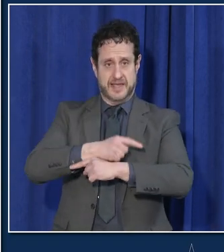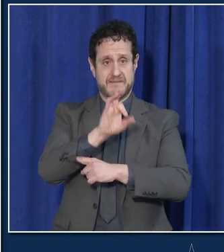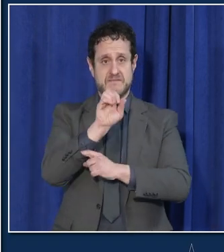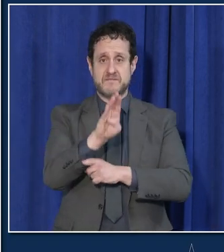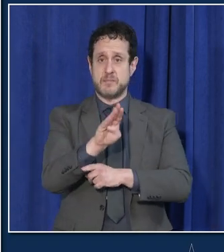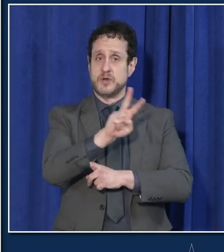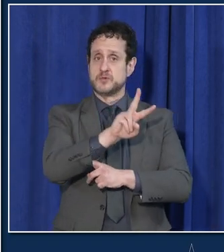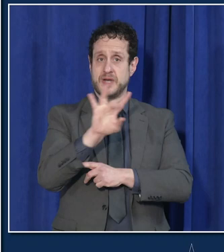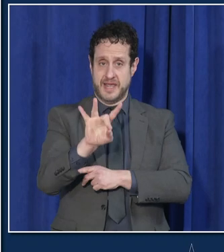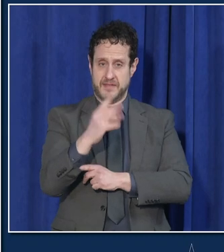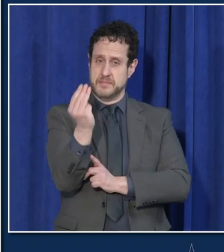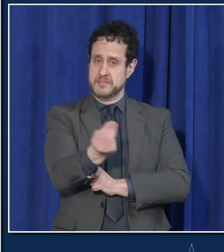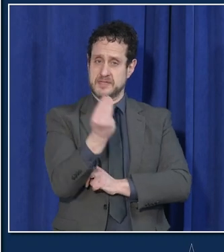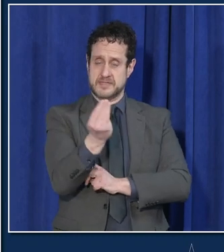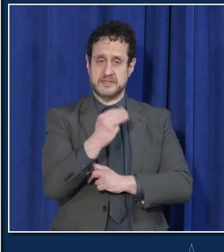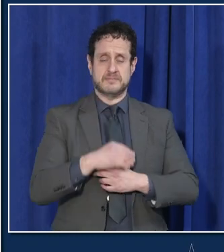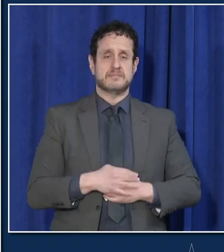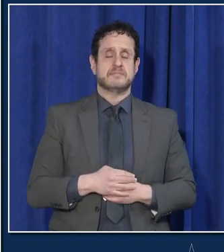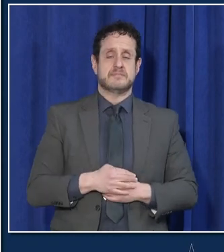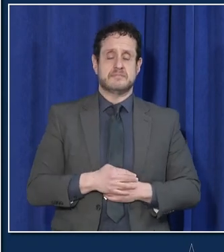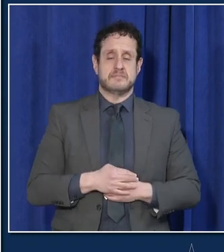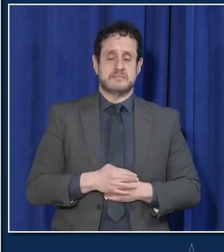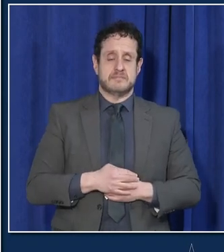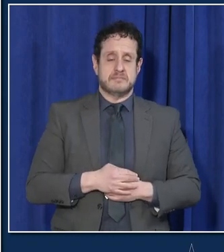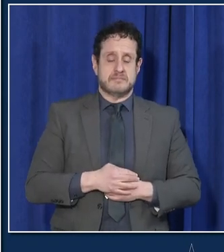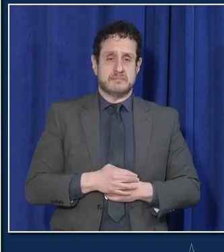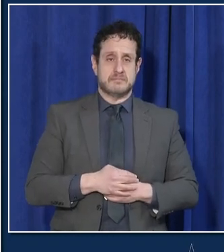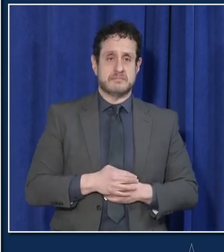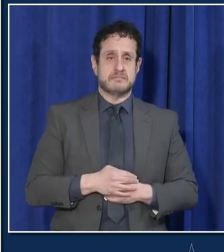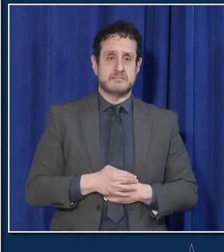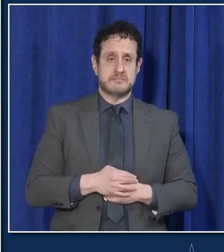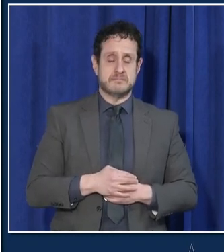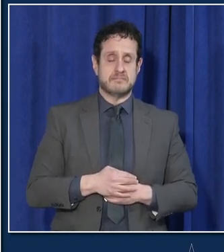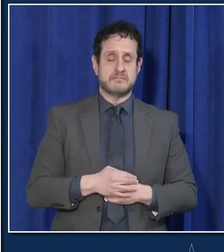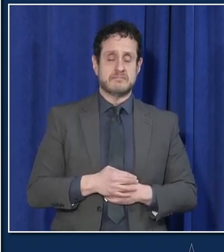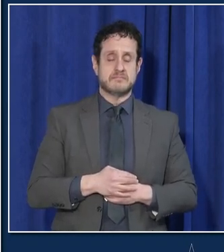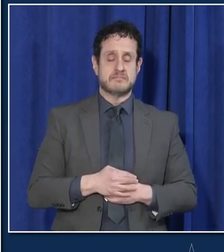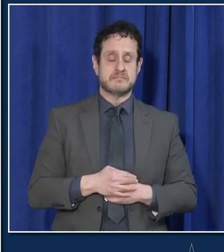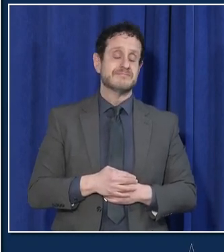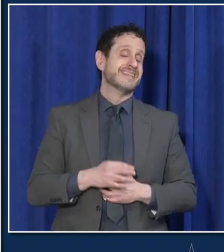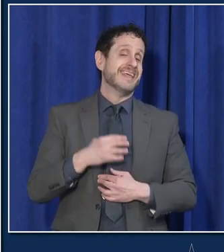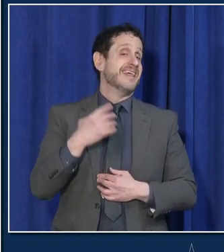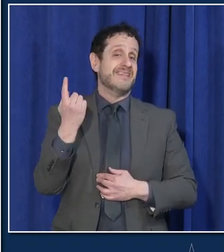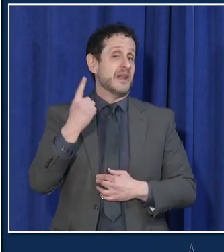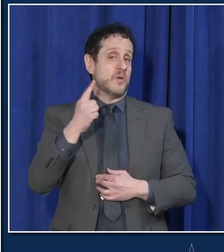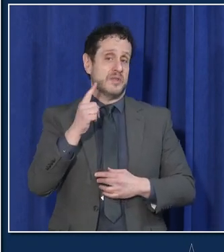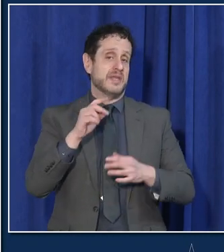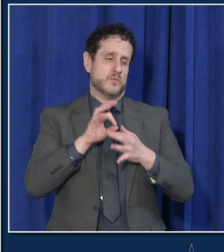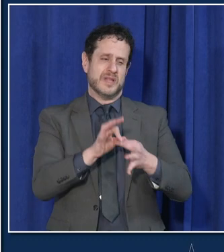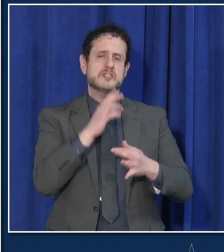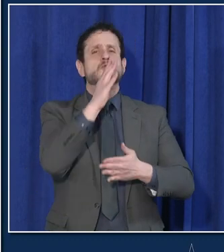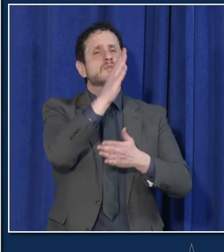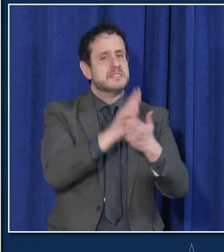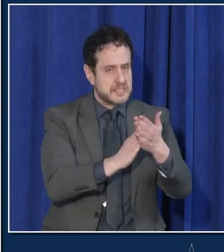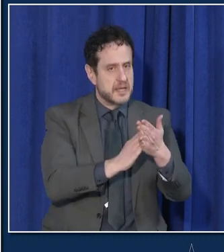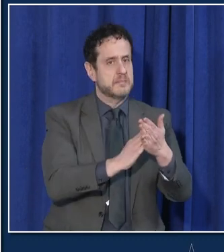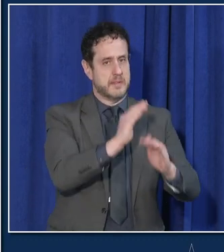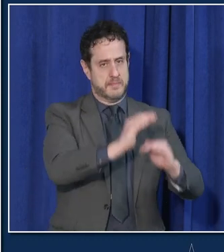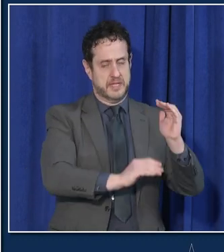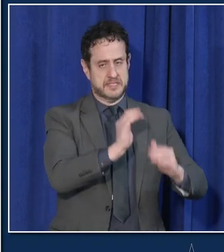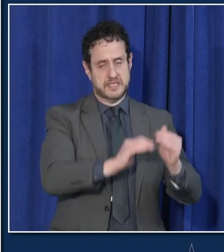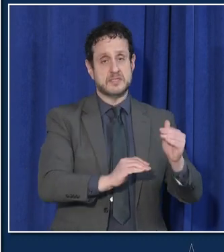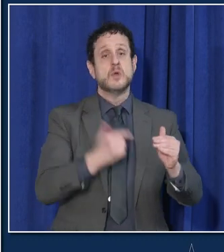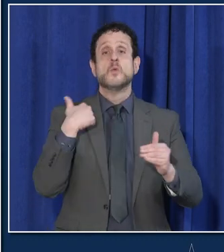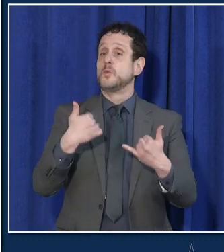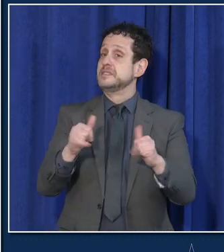let me reiterate that this removal of restrictions is only applicable to certain public locations. Masks will